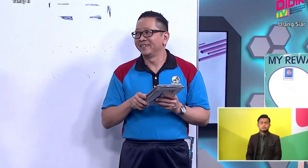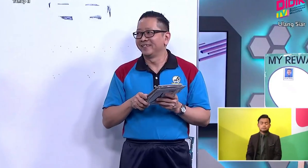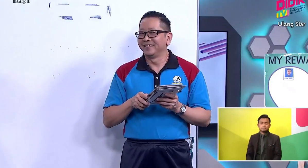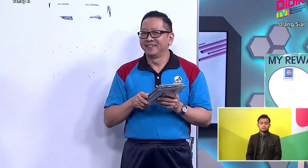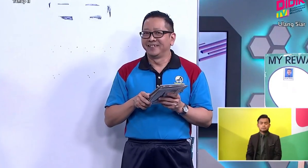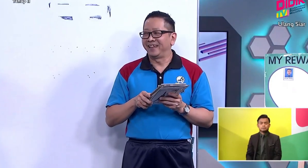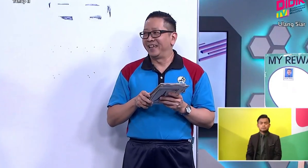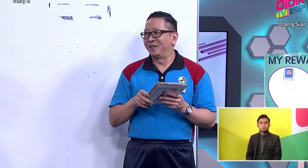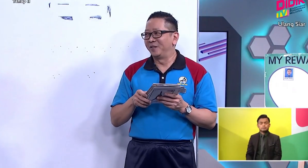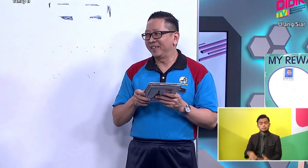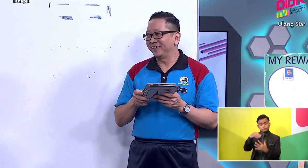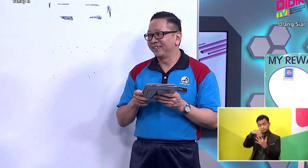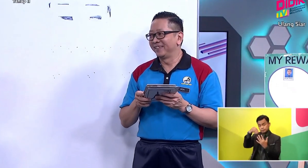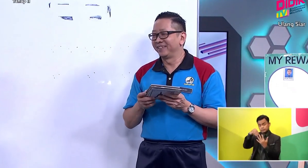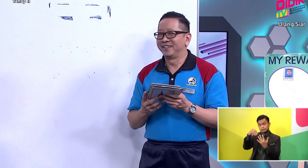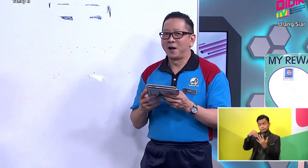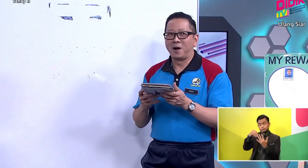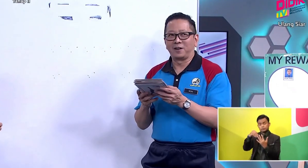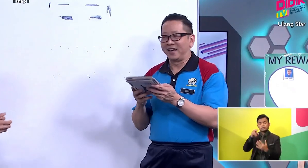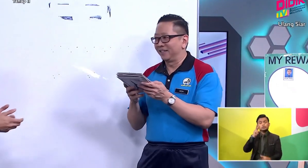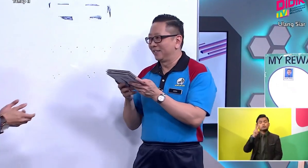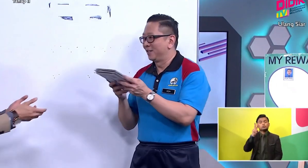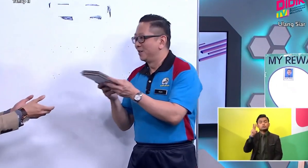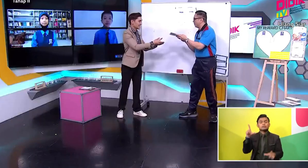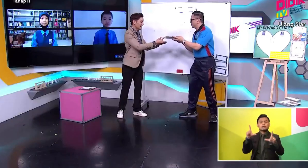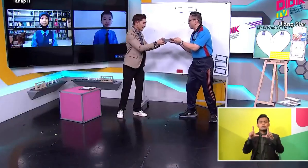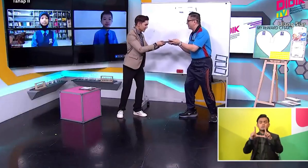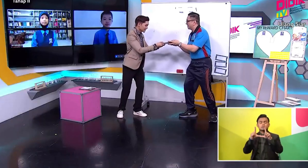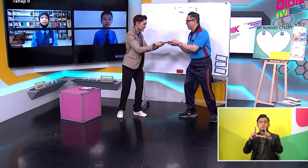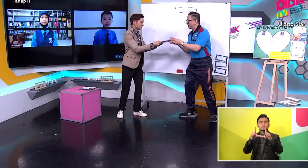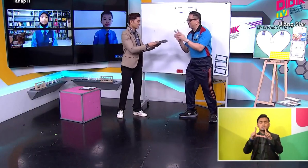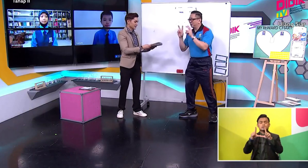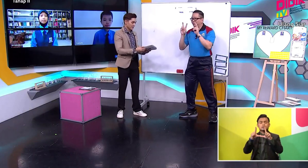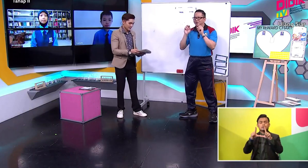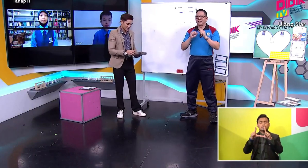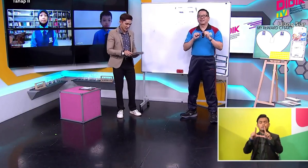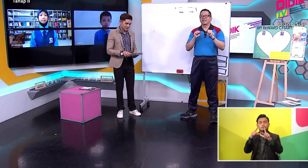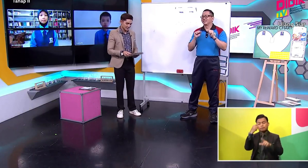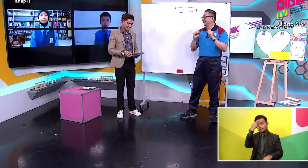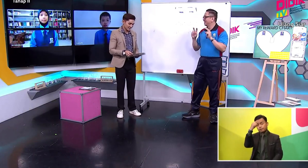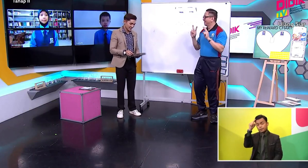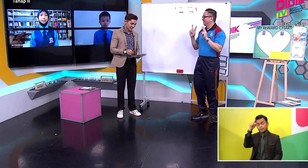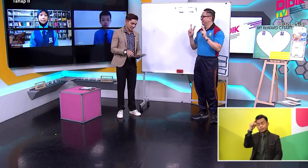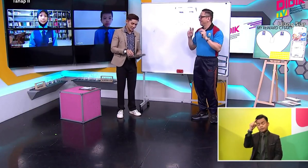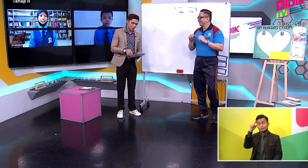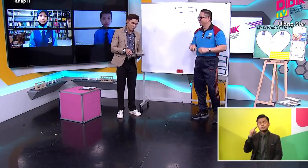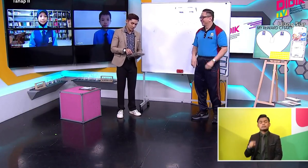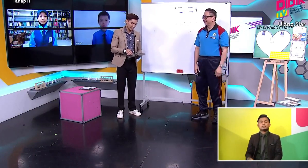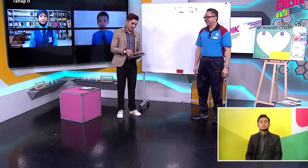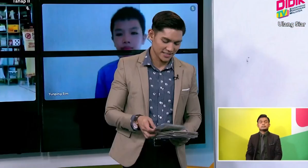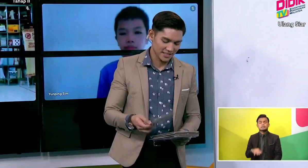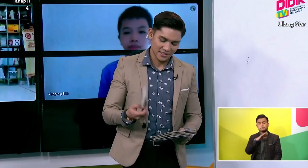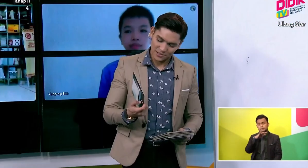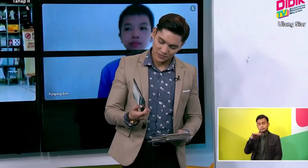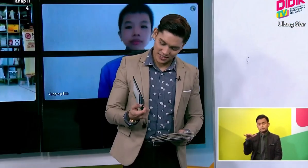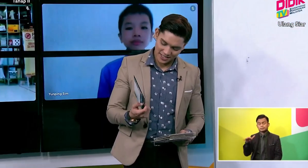Okay Can you do it? Yes I will Select Select Two cards I will take I top One